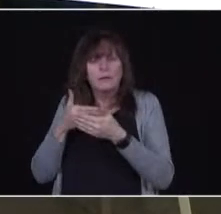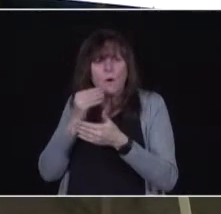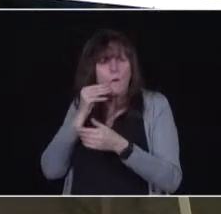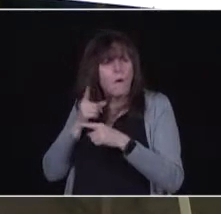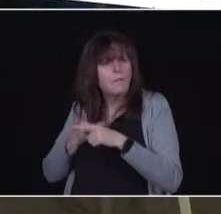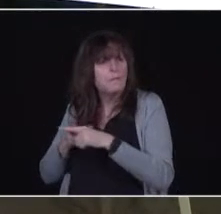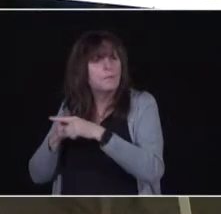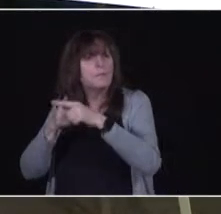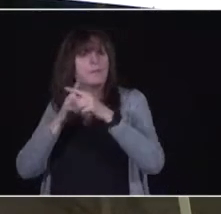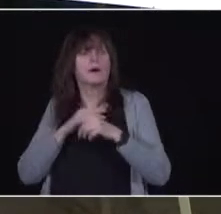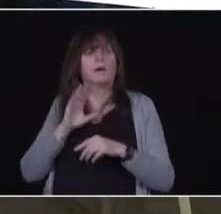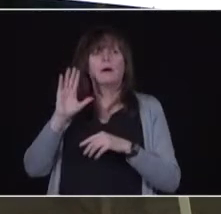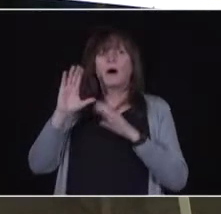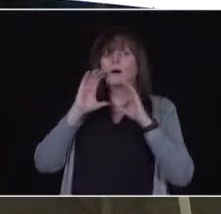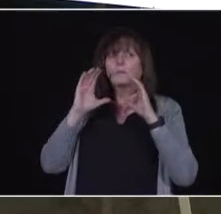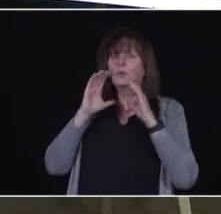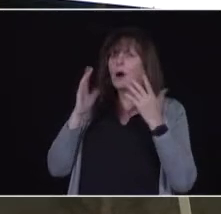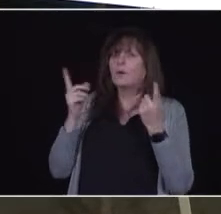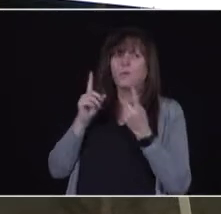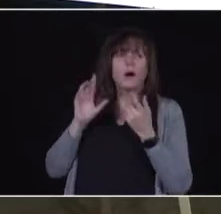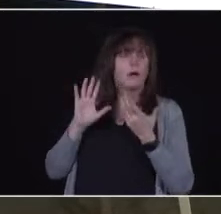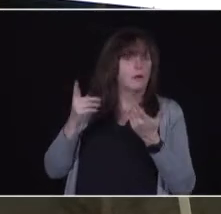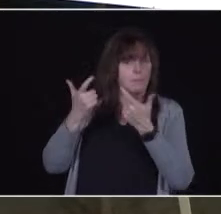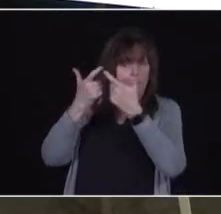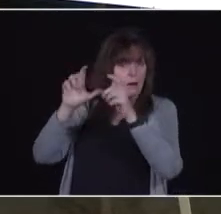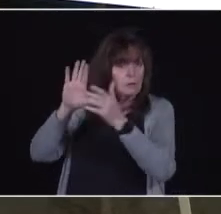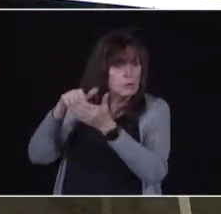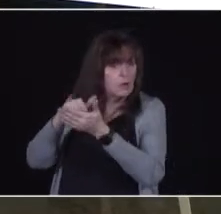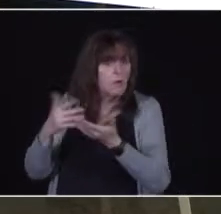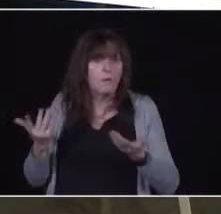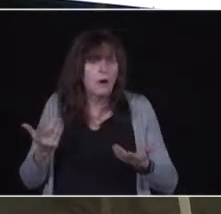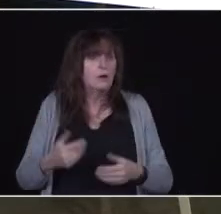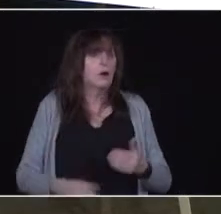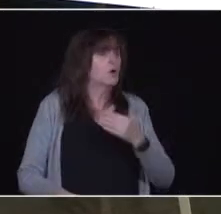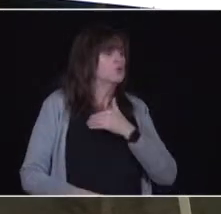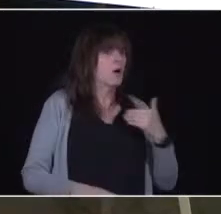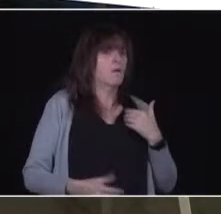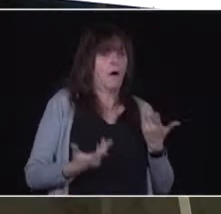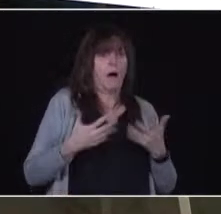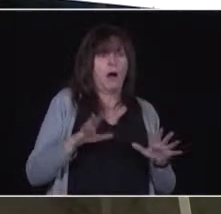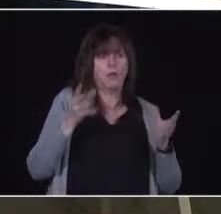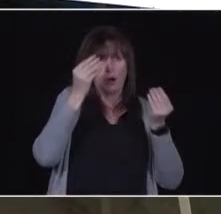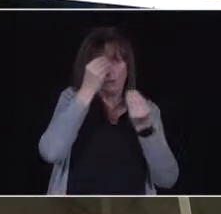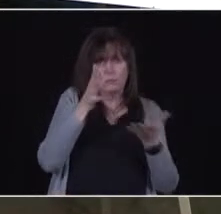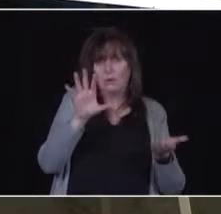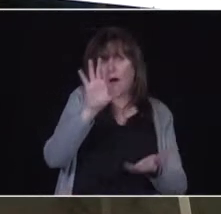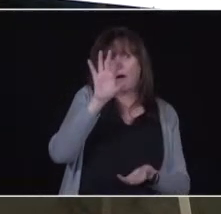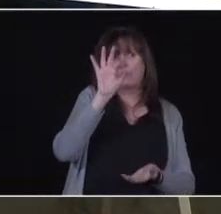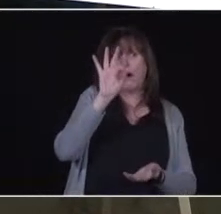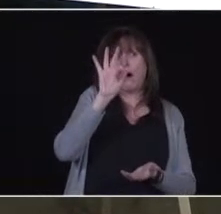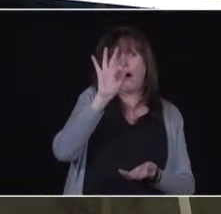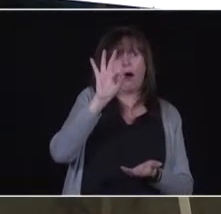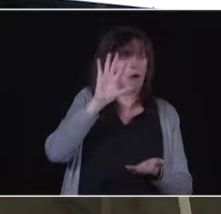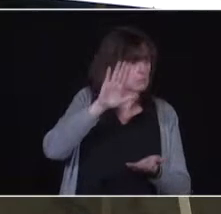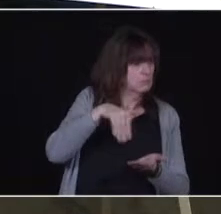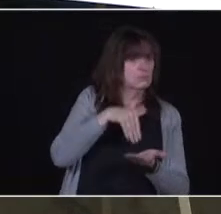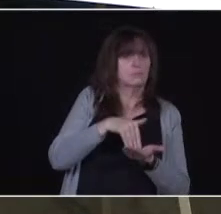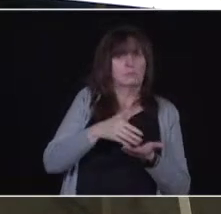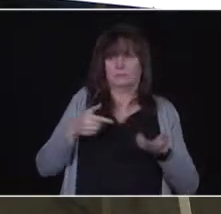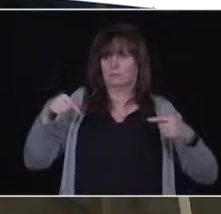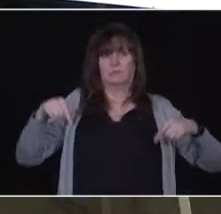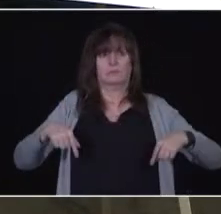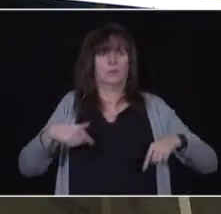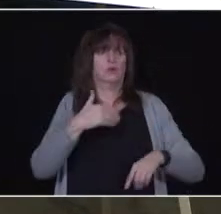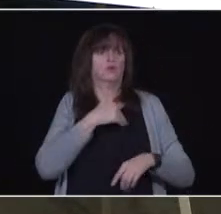have mass vaccination centres. Toronto has already done that by saying, we are going to have nine mass vaccination centres running. here are the locations